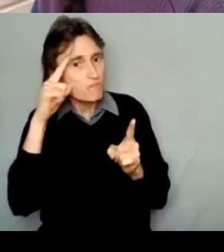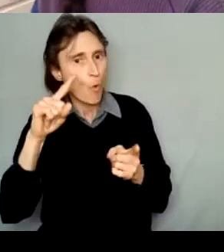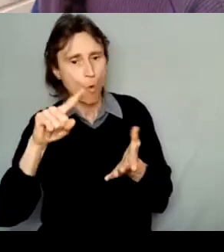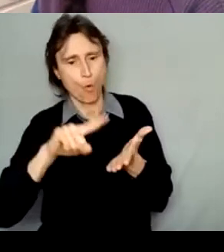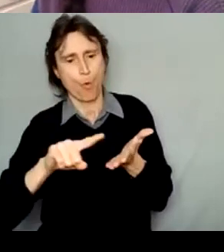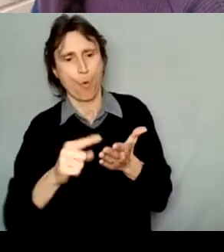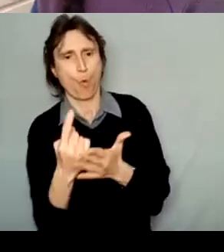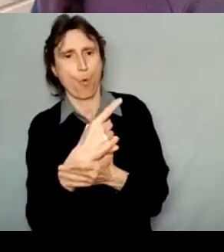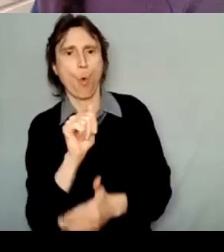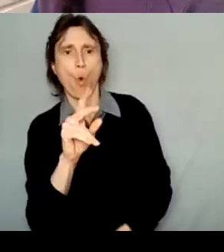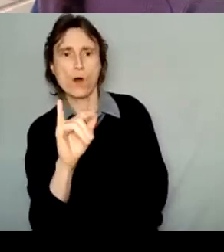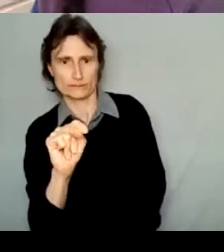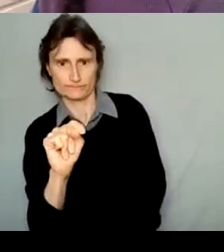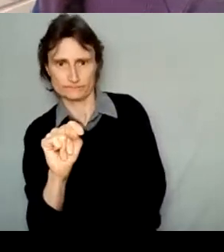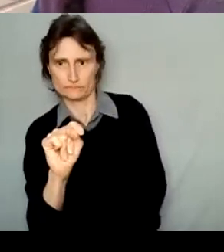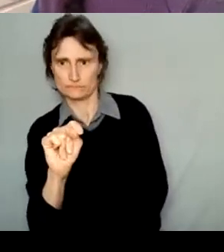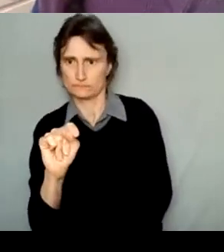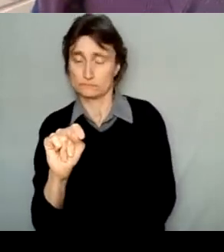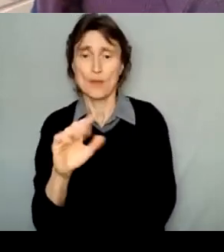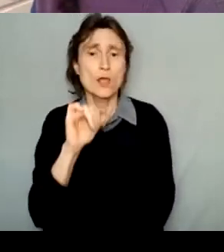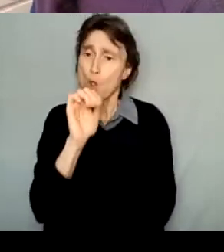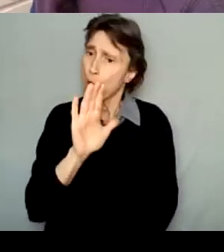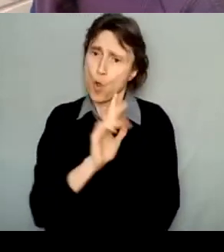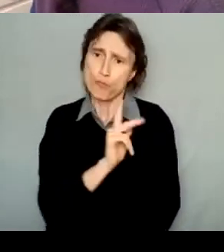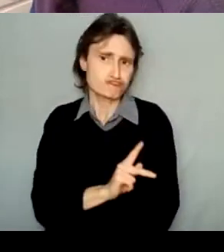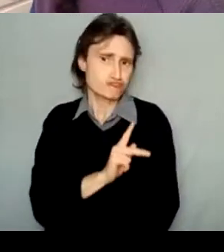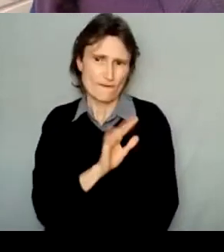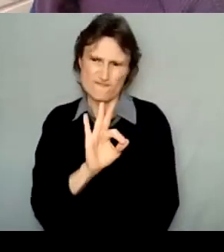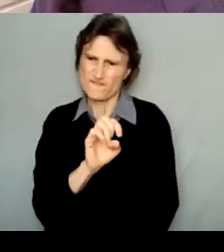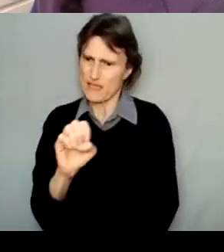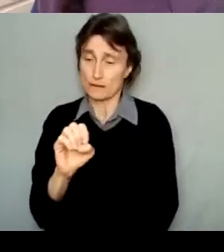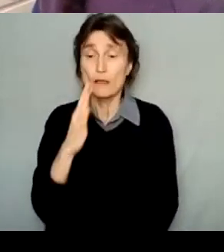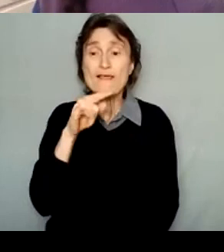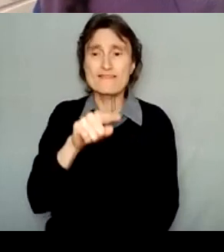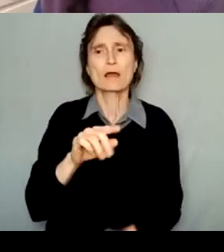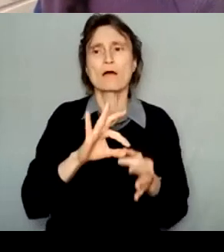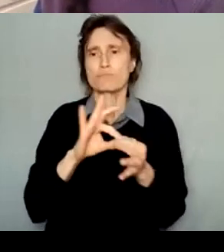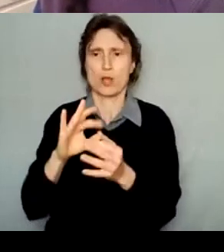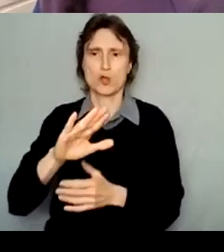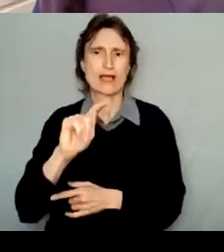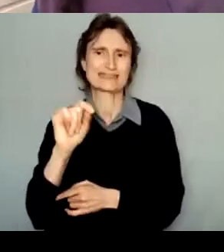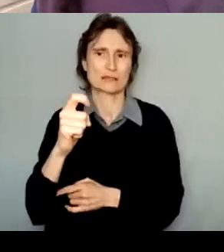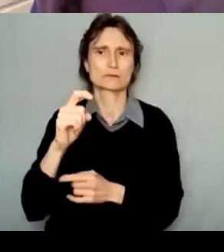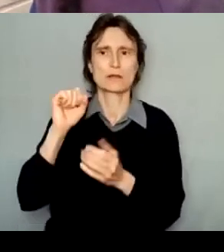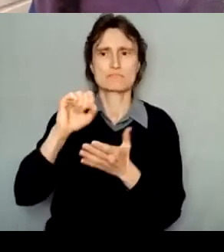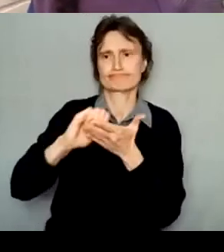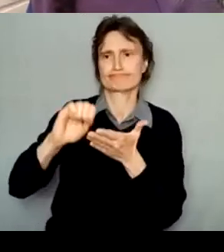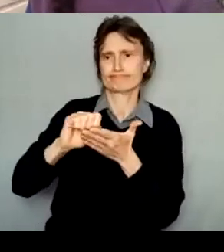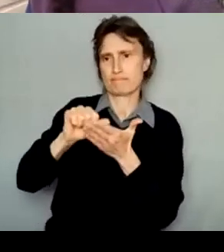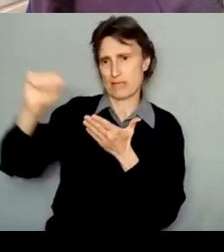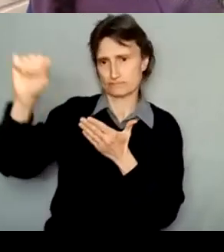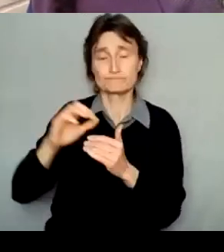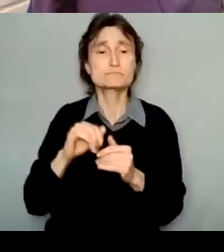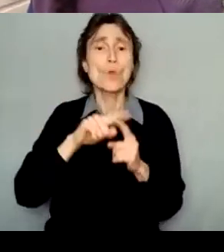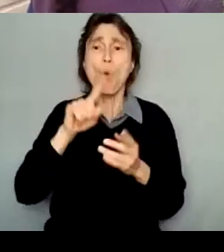Keep in mind this does not include your own artist fee, which is taxable income. Other expenses such as subsistence or